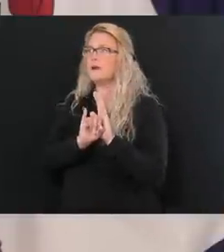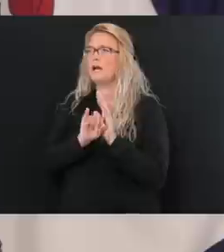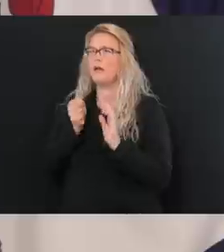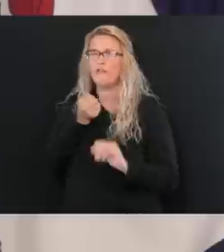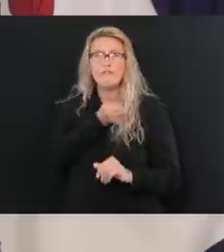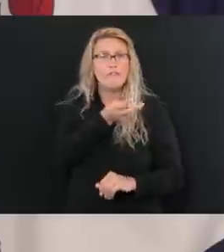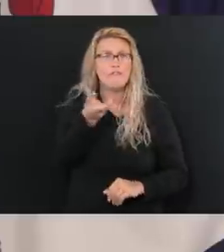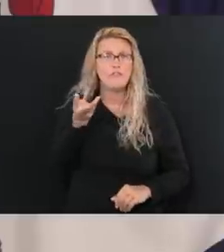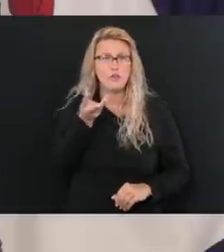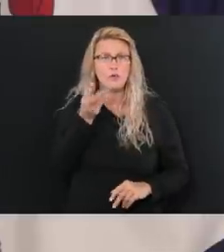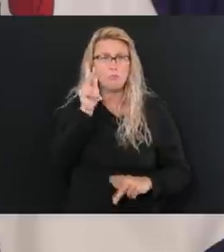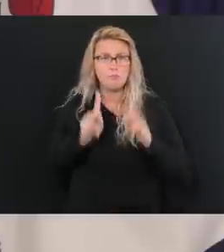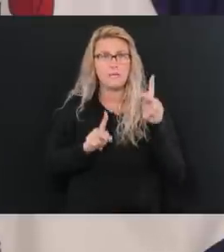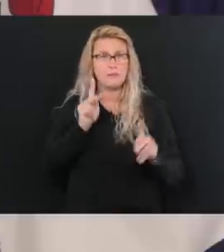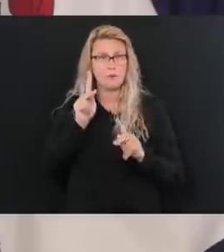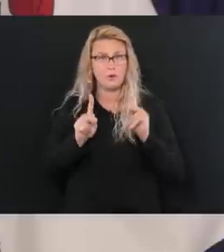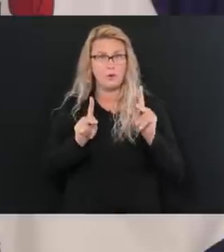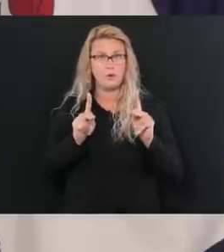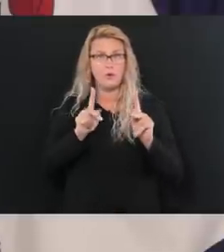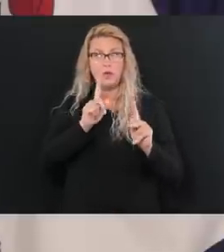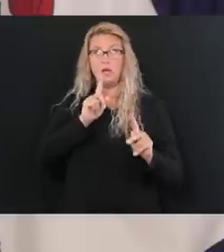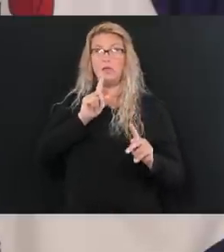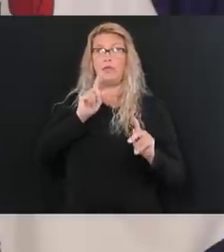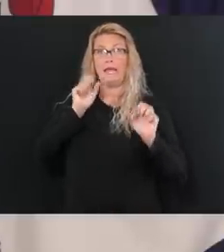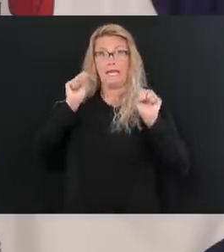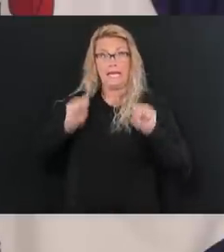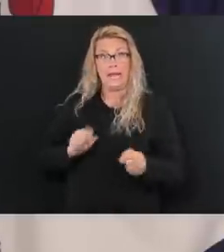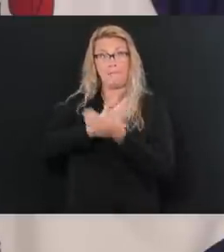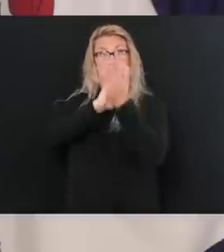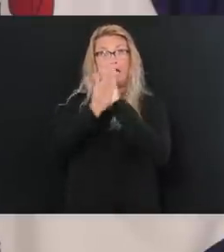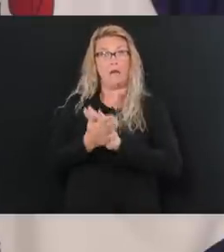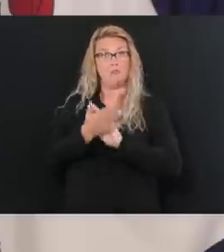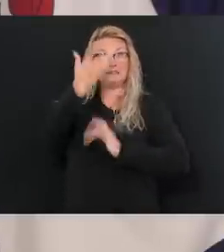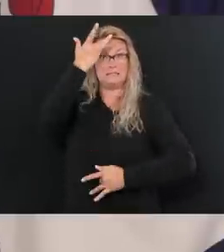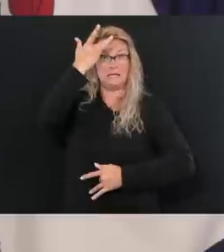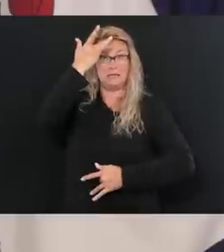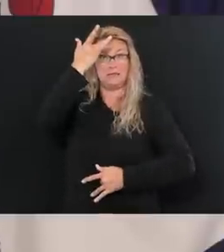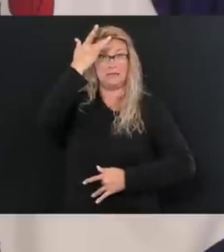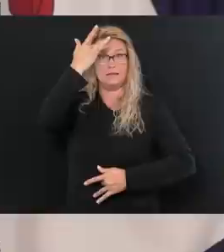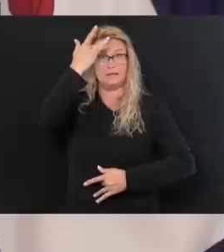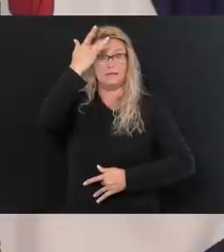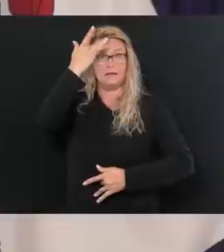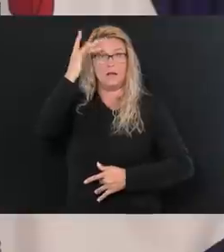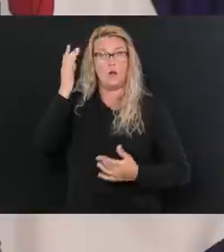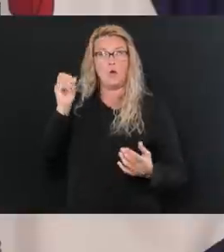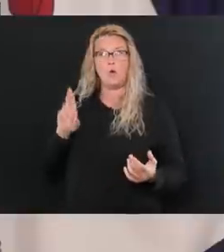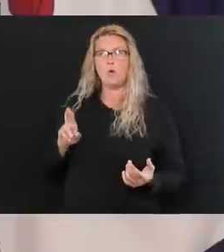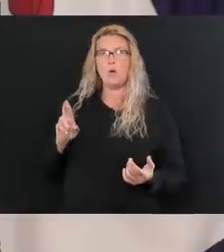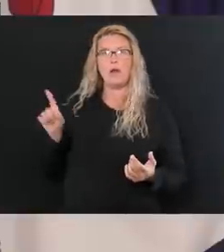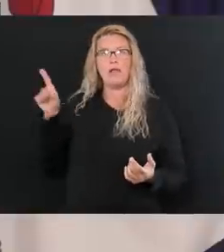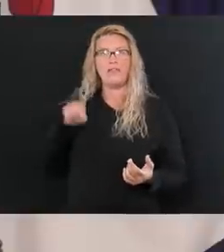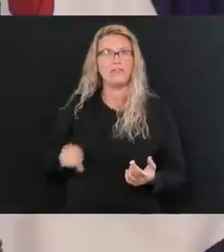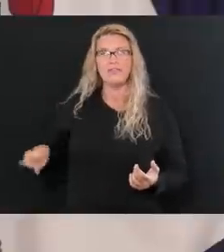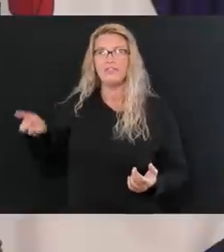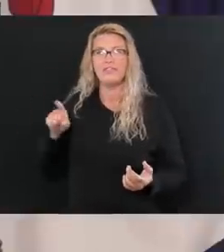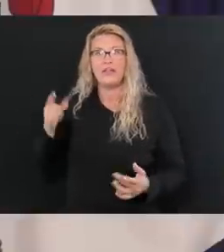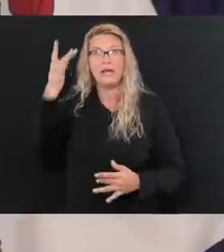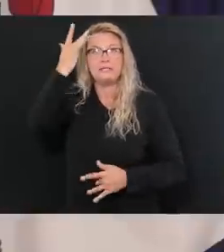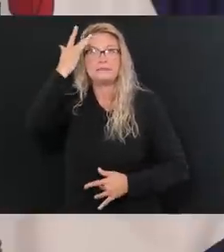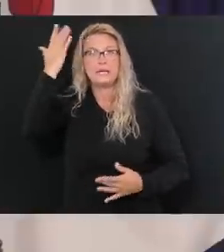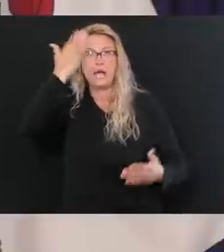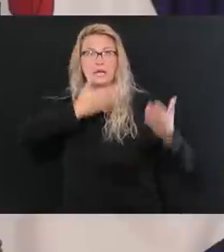that could really get sick, but more so than anything, they are walking around